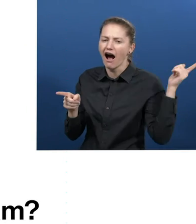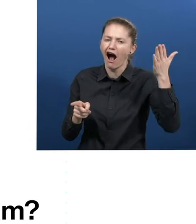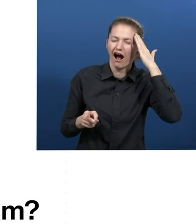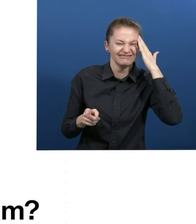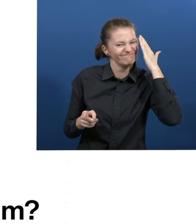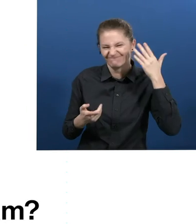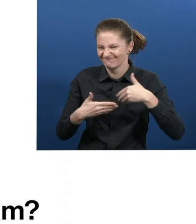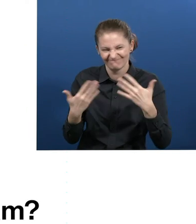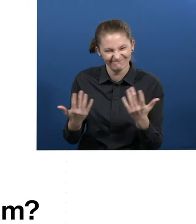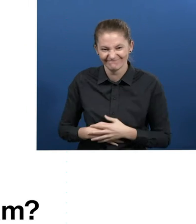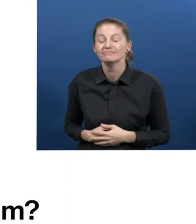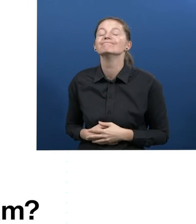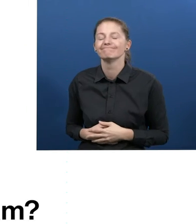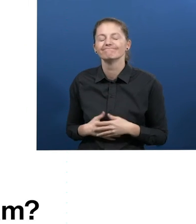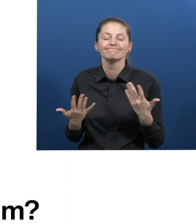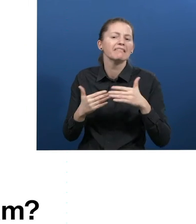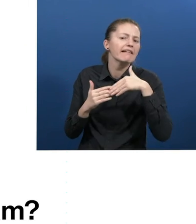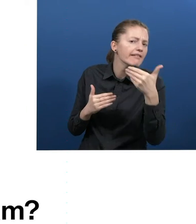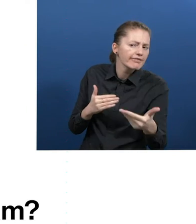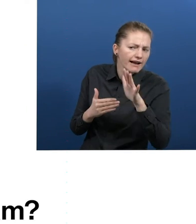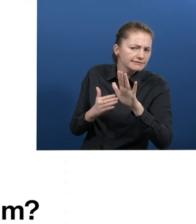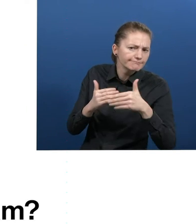¿Qué es el Programa Pacto Productividad?